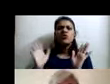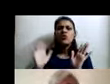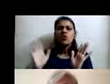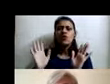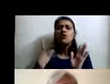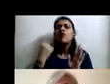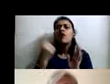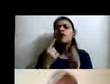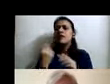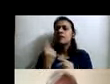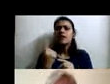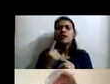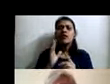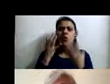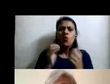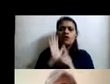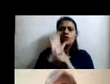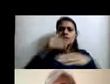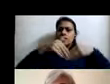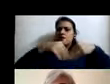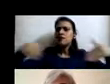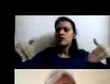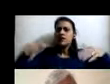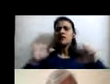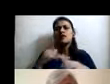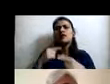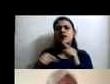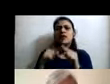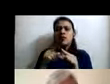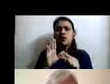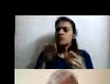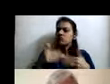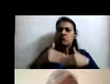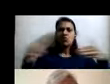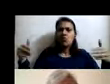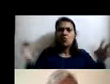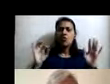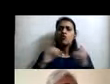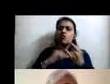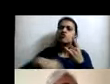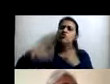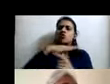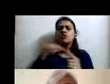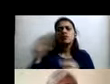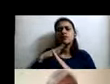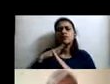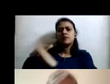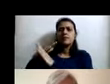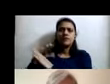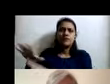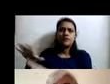indication. And we actually don't have a fence around the reserve. Today, it's just social fencing that is protecting the area.